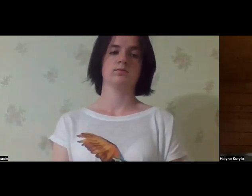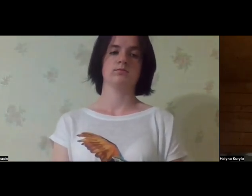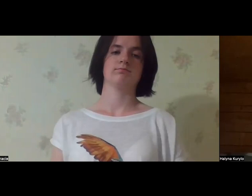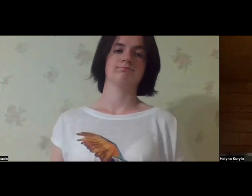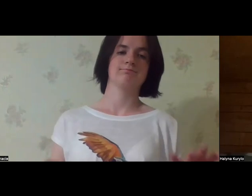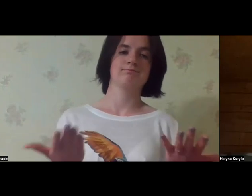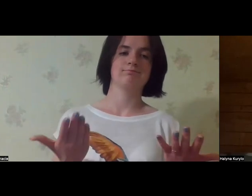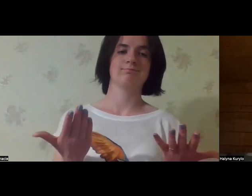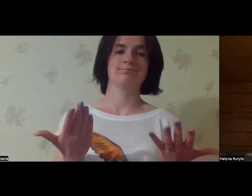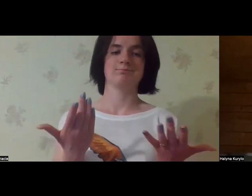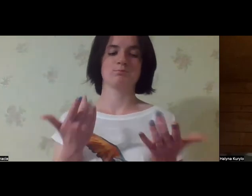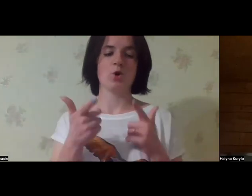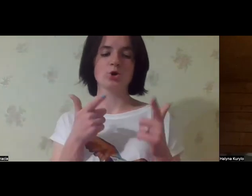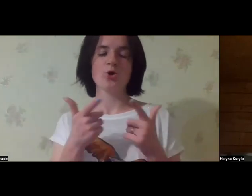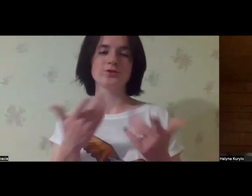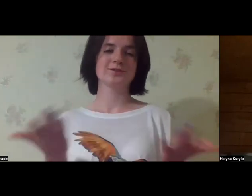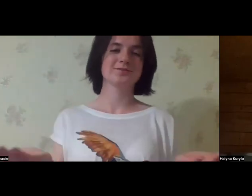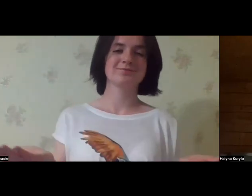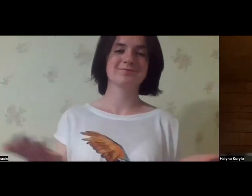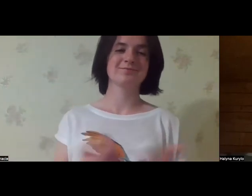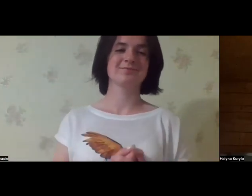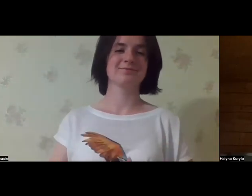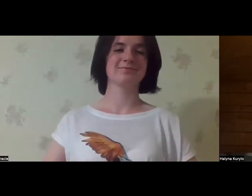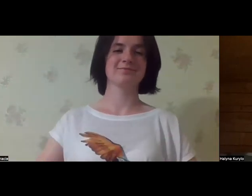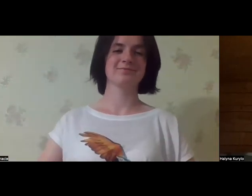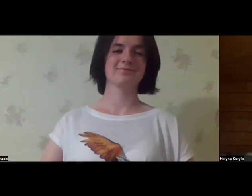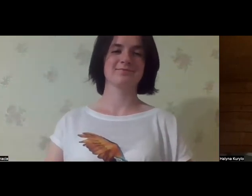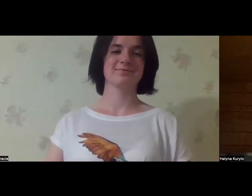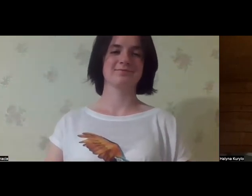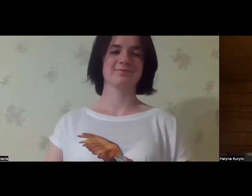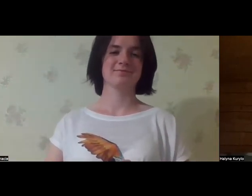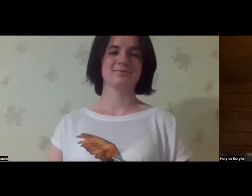Any reflections? Threats?